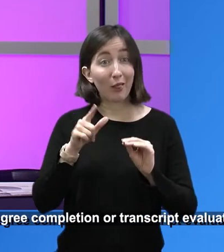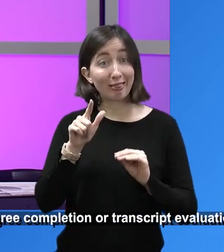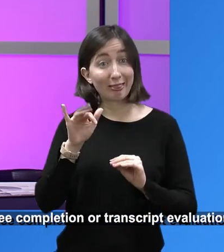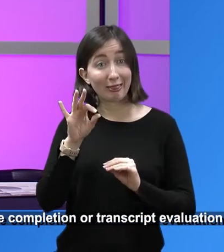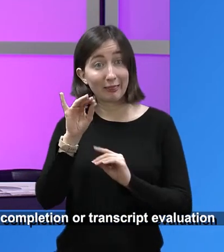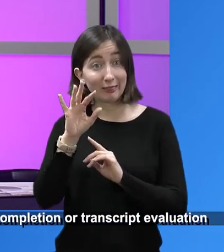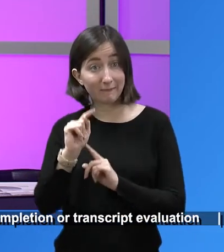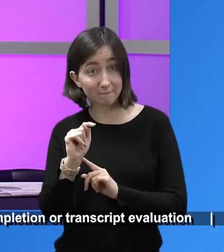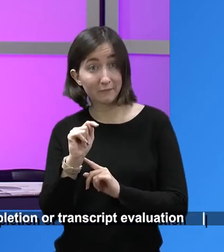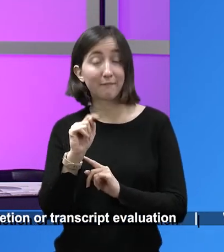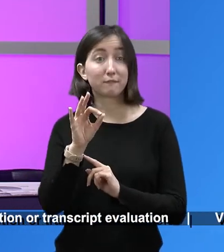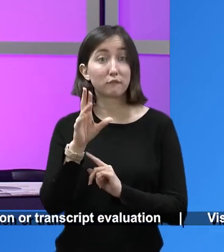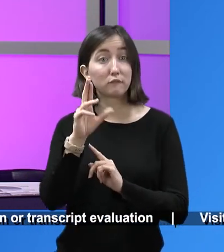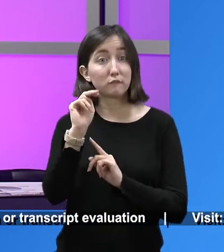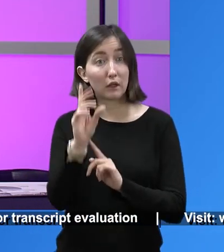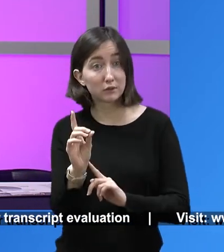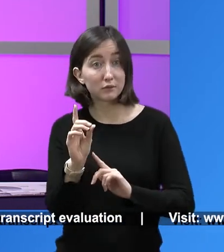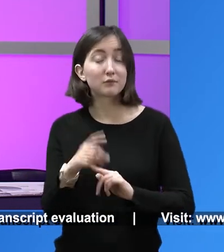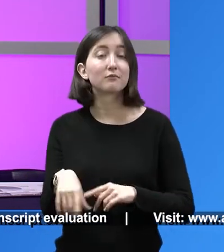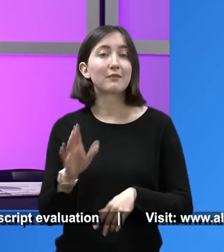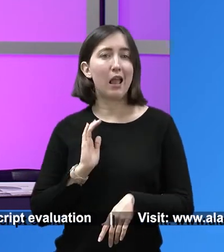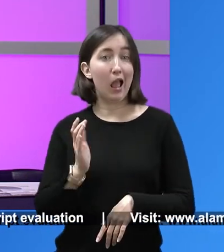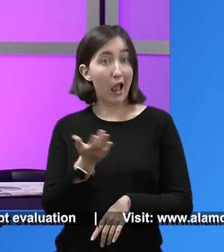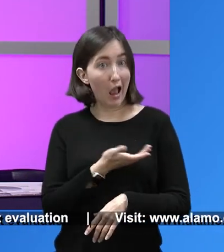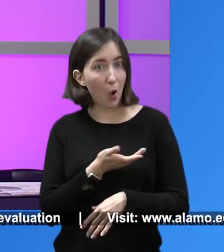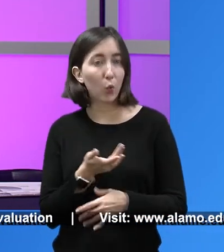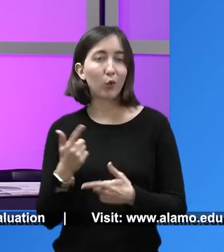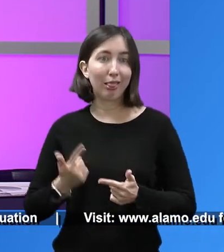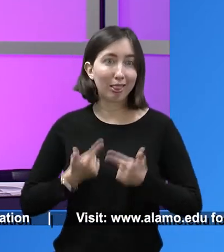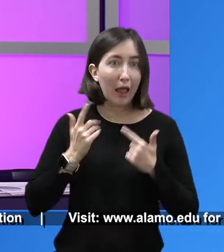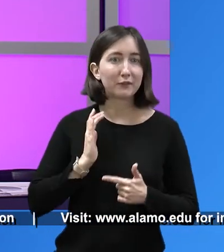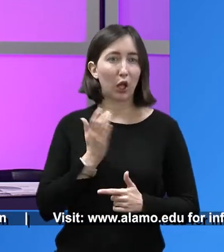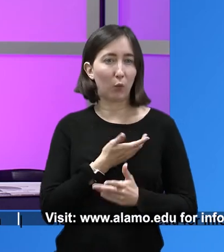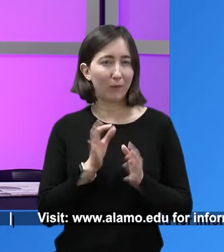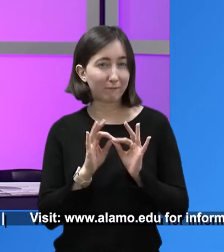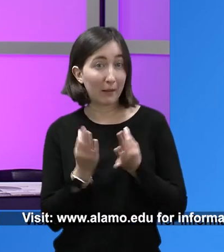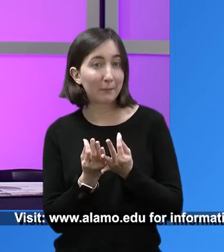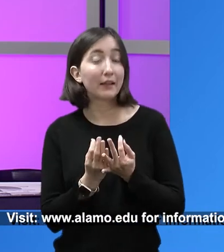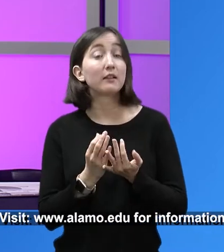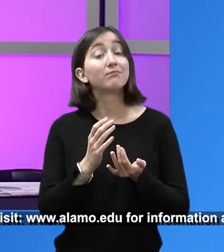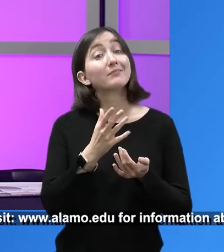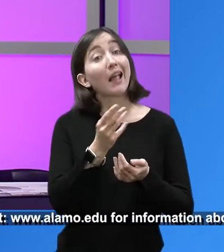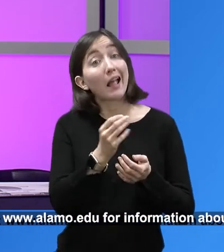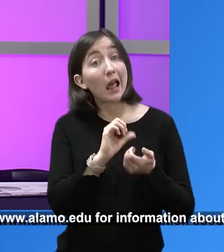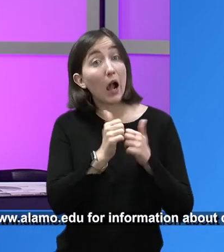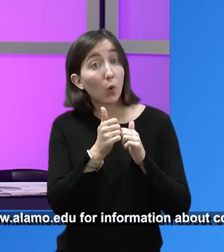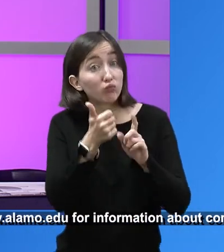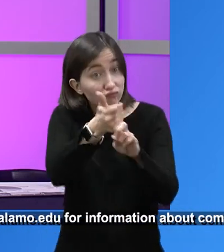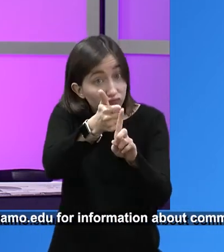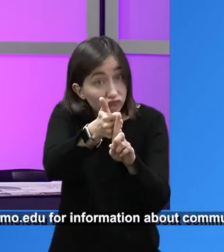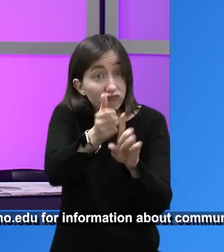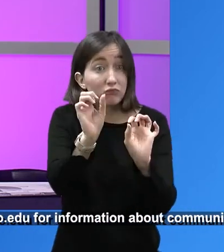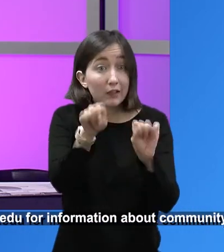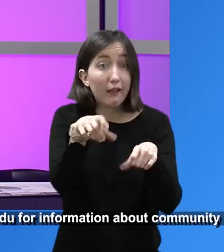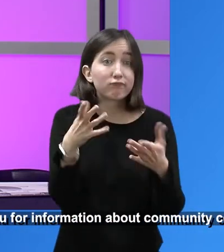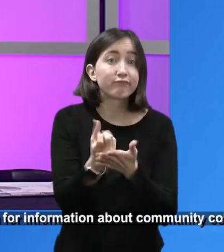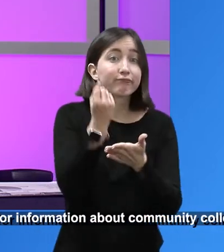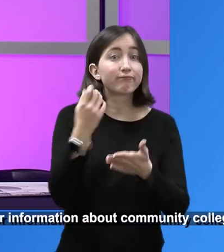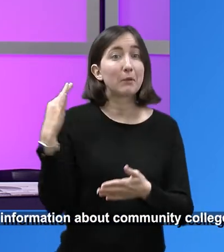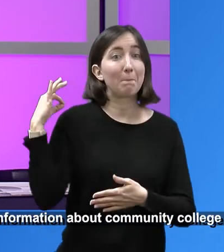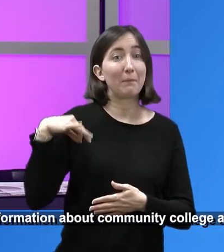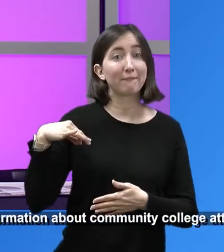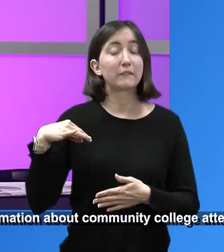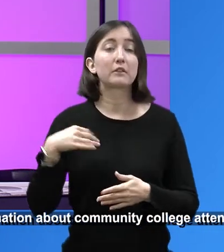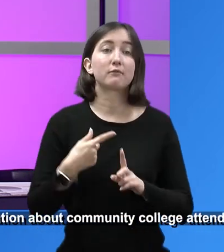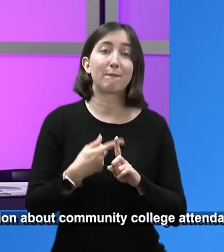family, and then how you specifically can benefit from the programs of LIFT Fund. And so I've asked